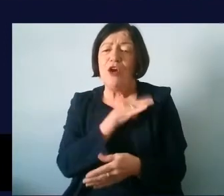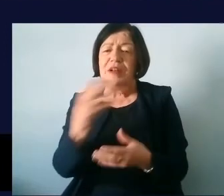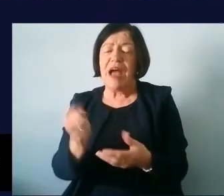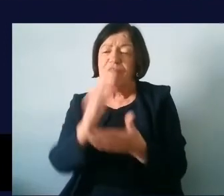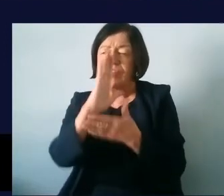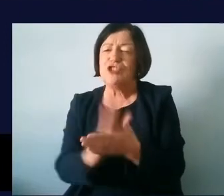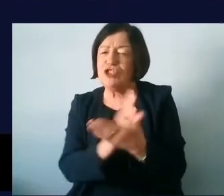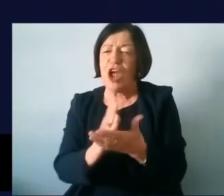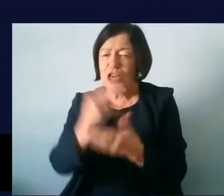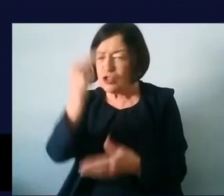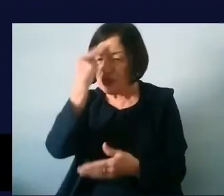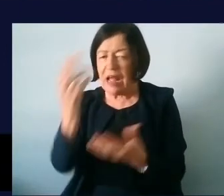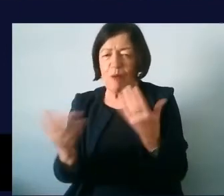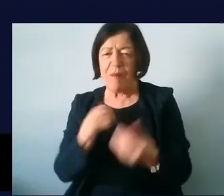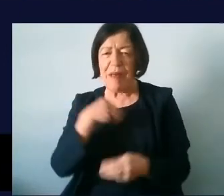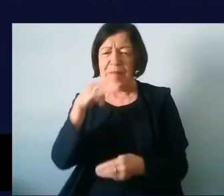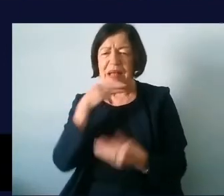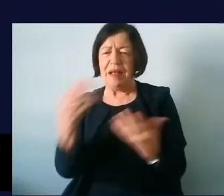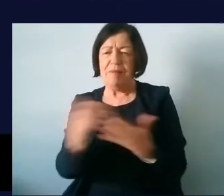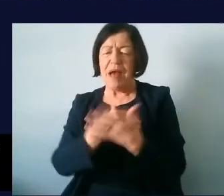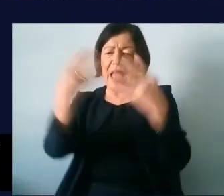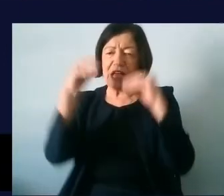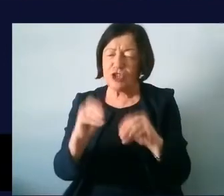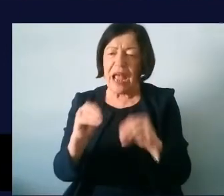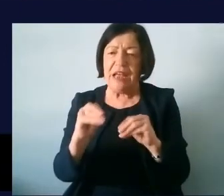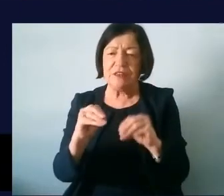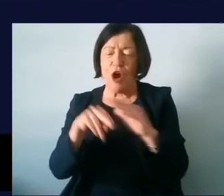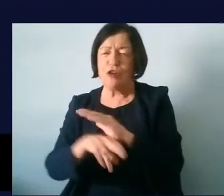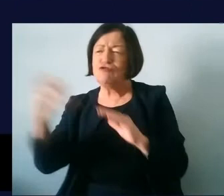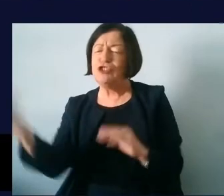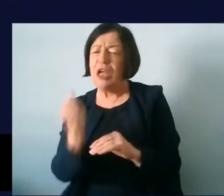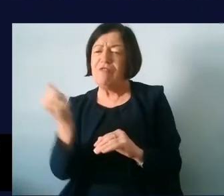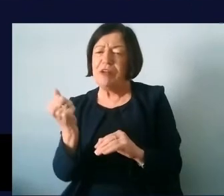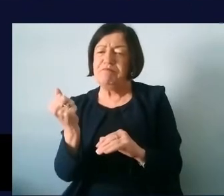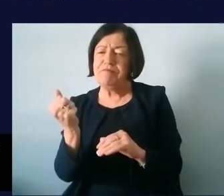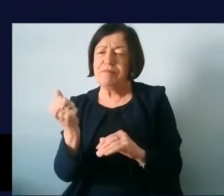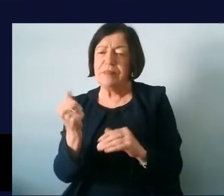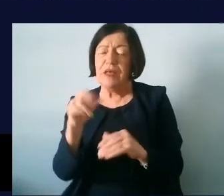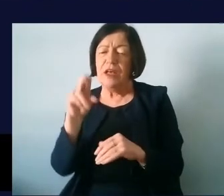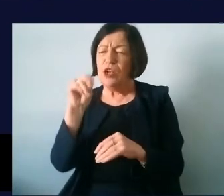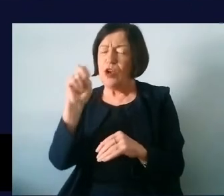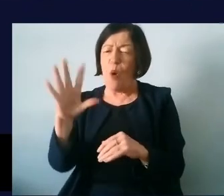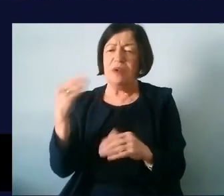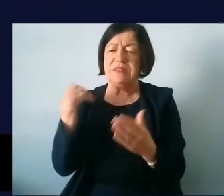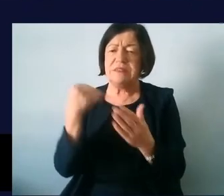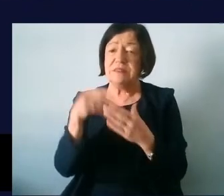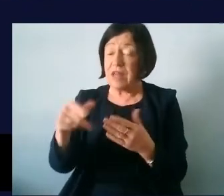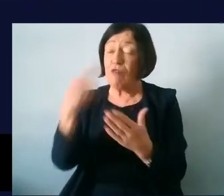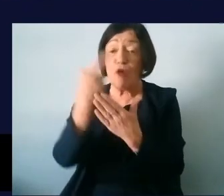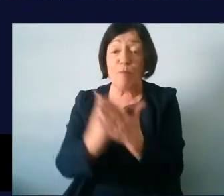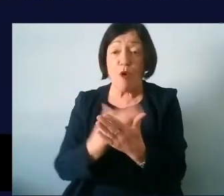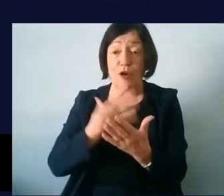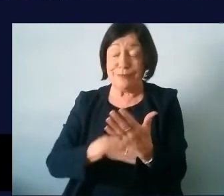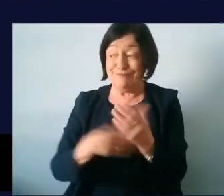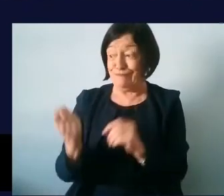understanding of what we actually mean by educational underachievement. So Noel since that report has only come out